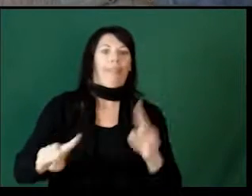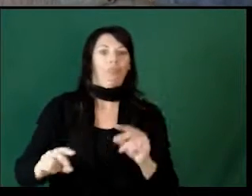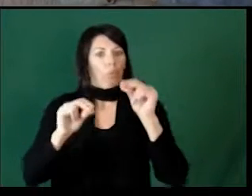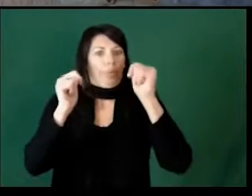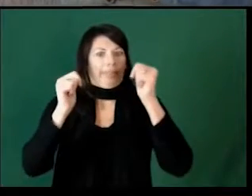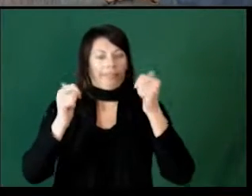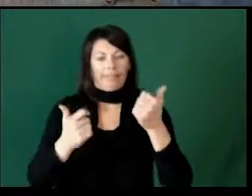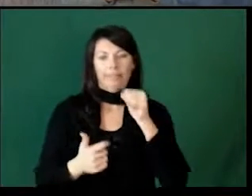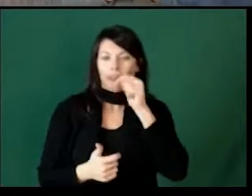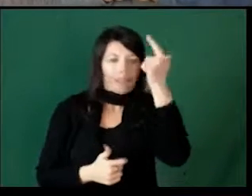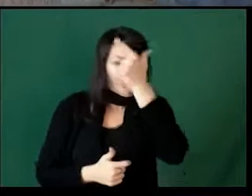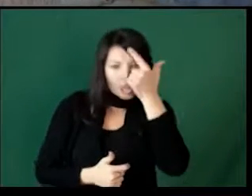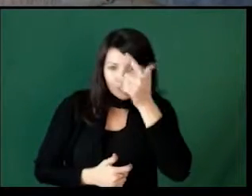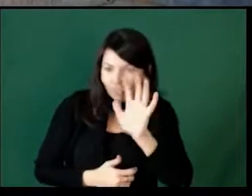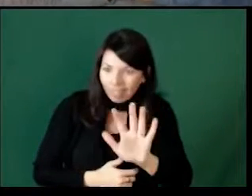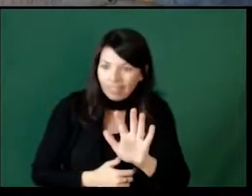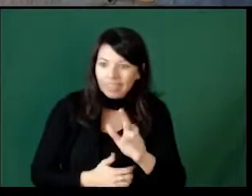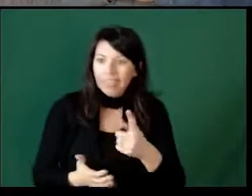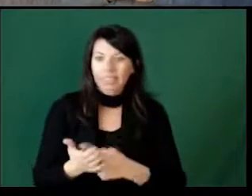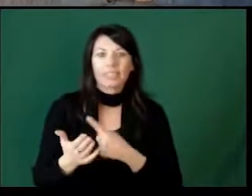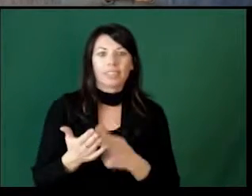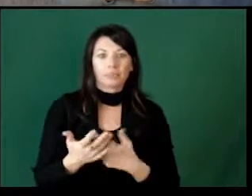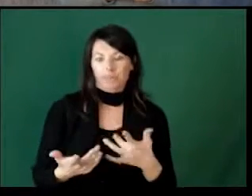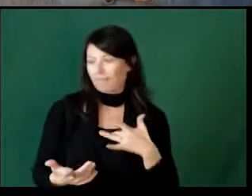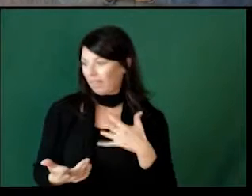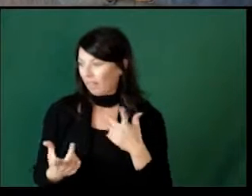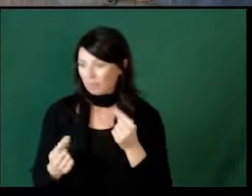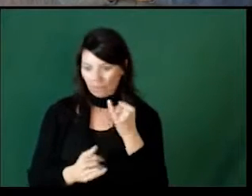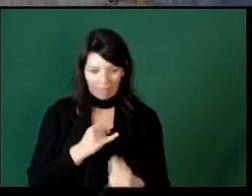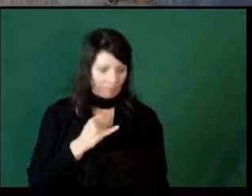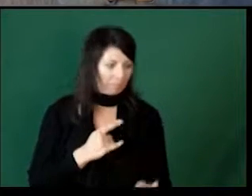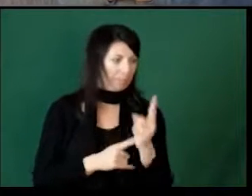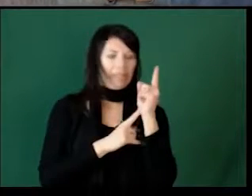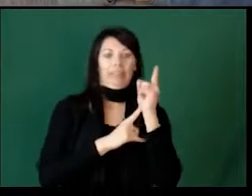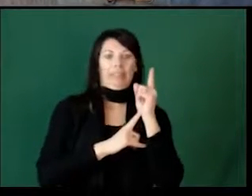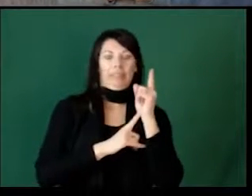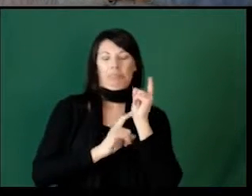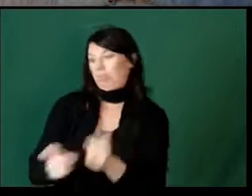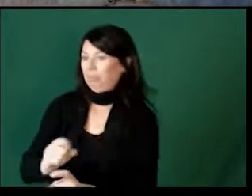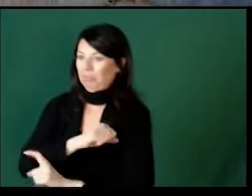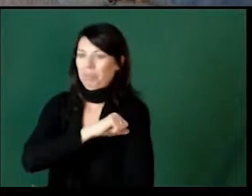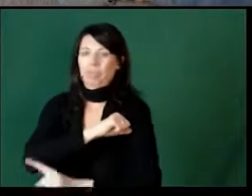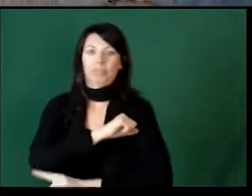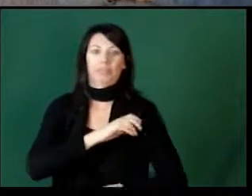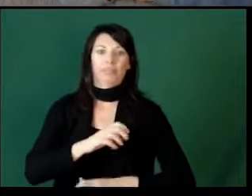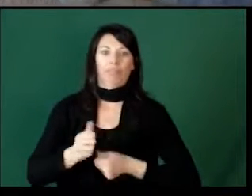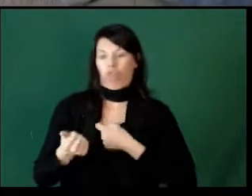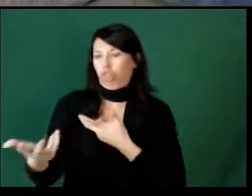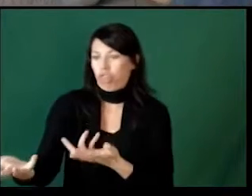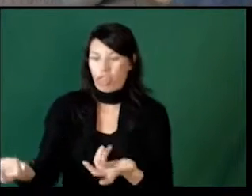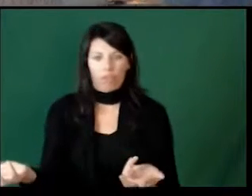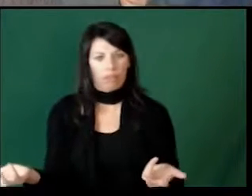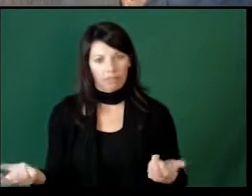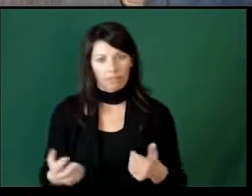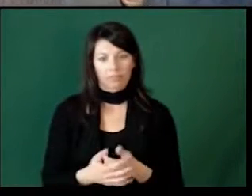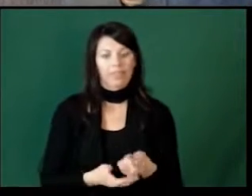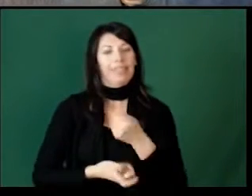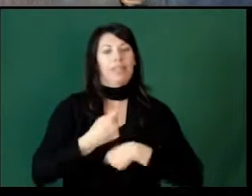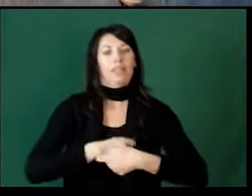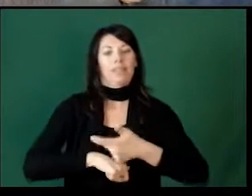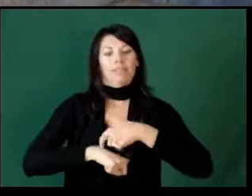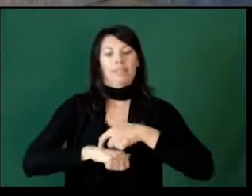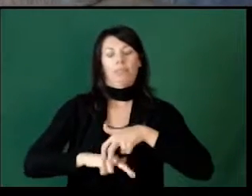emotional reaction. It's quick. It's not logical. And it is kind of a shoot from the hip kind of reaction. It's what comes out